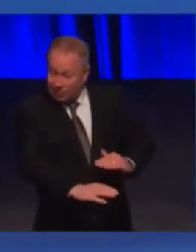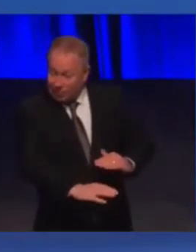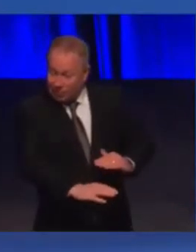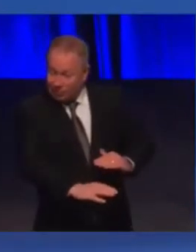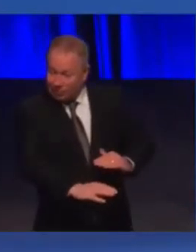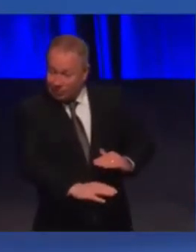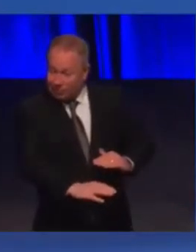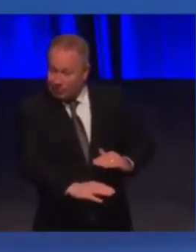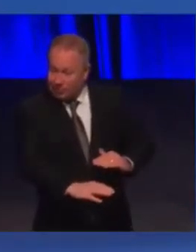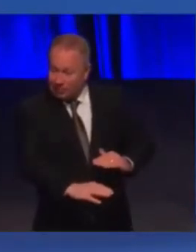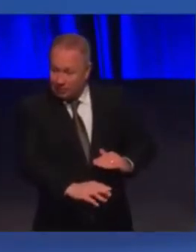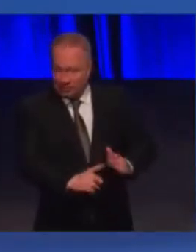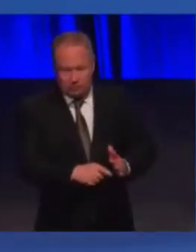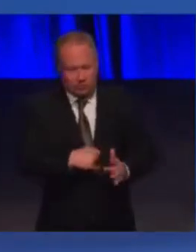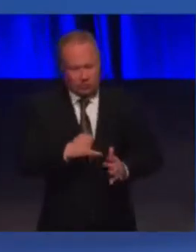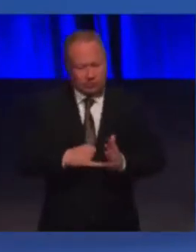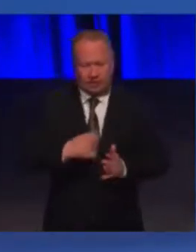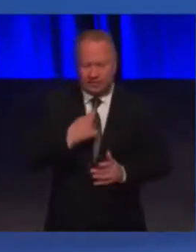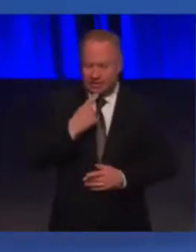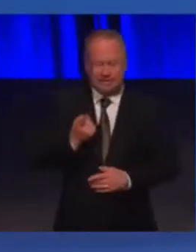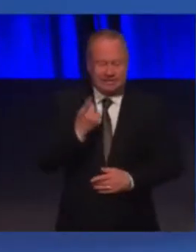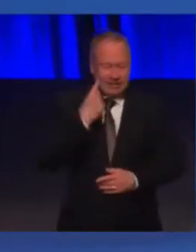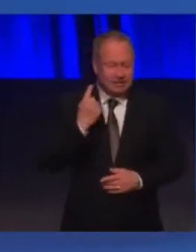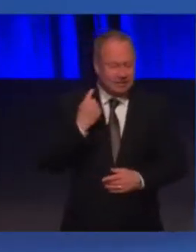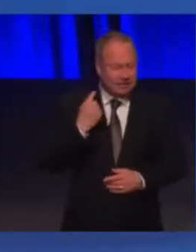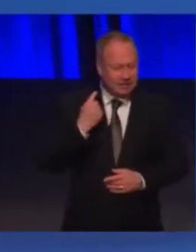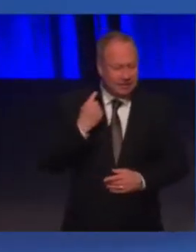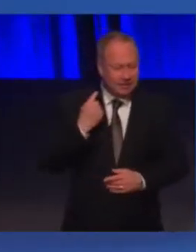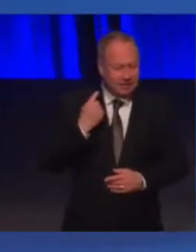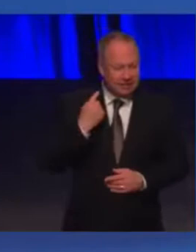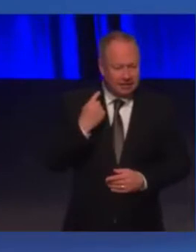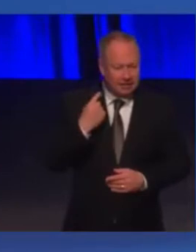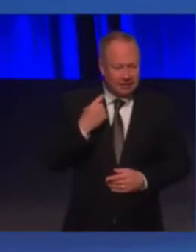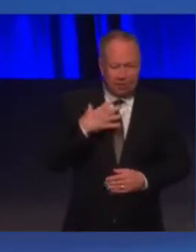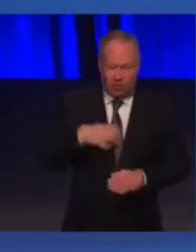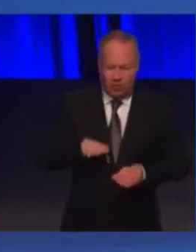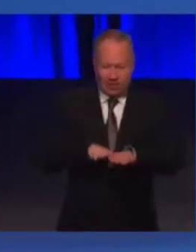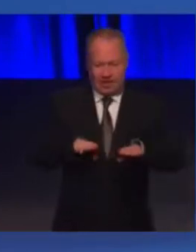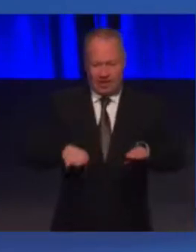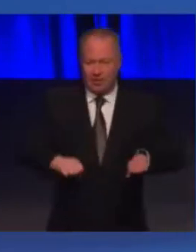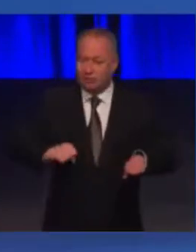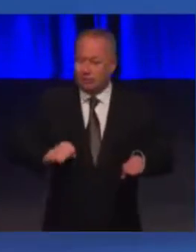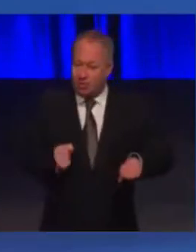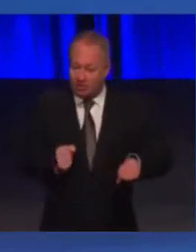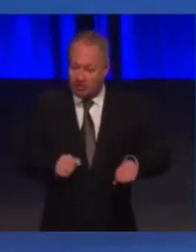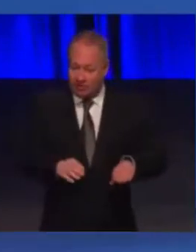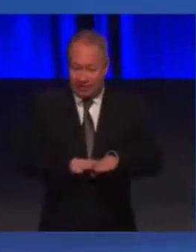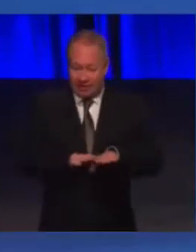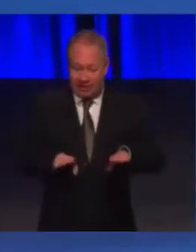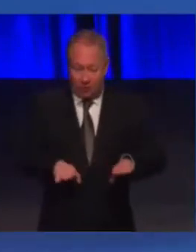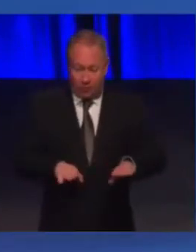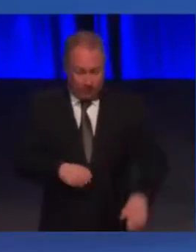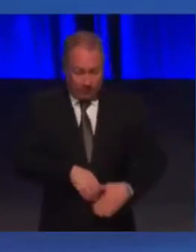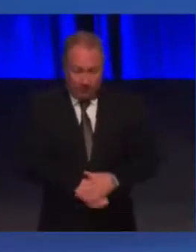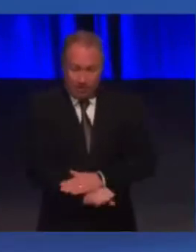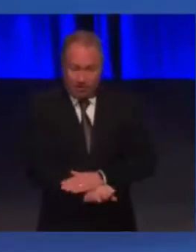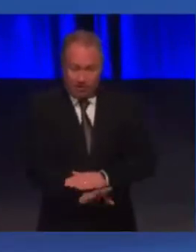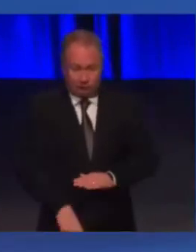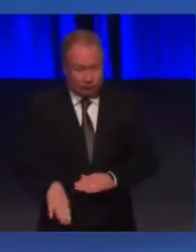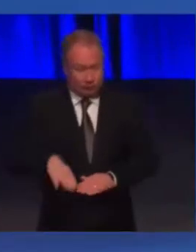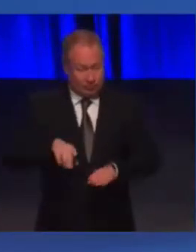like everyone else, I listened to John Swinney yesterday saying that we want an equal Scotland, equal from birth and an equal in life.